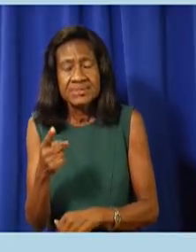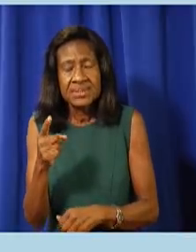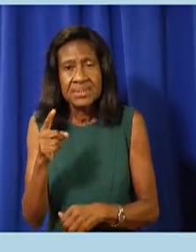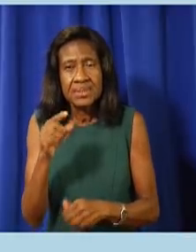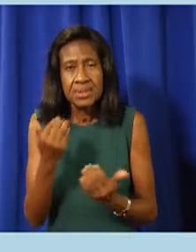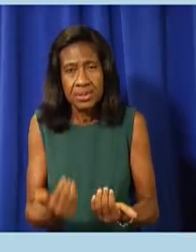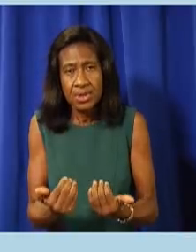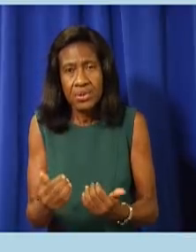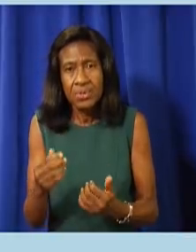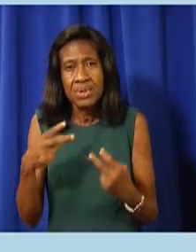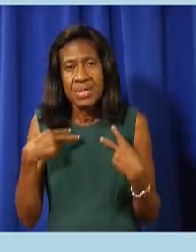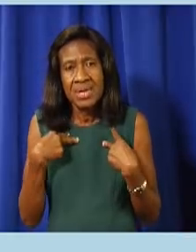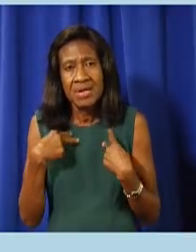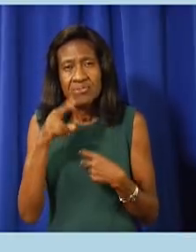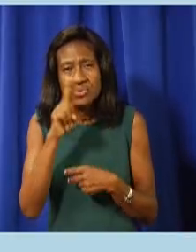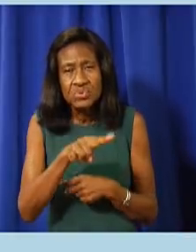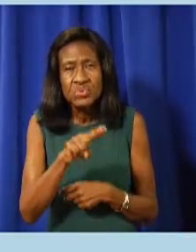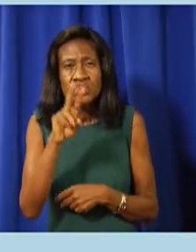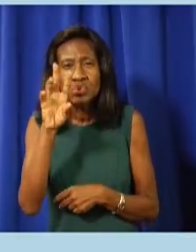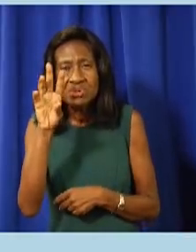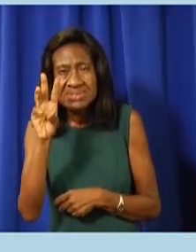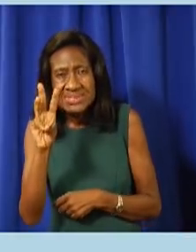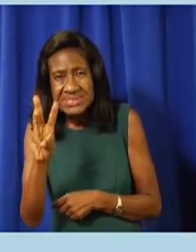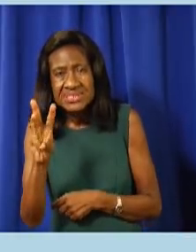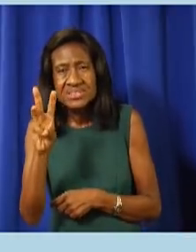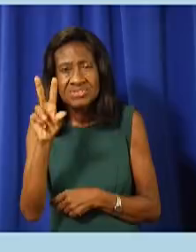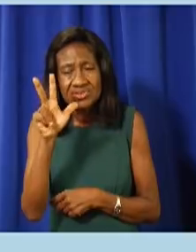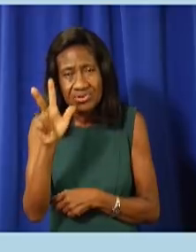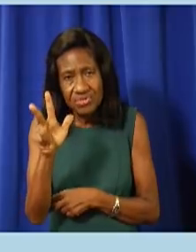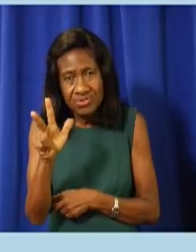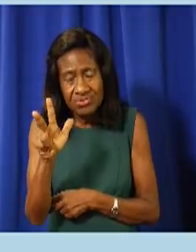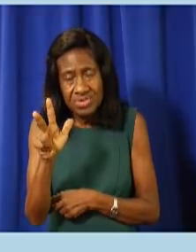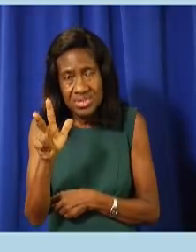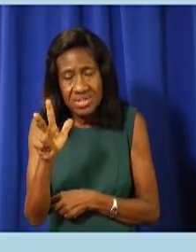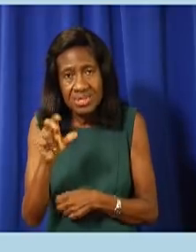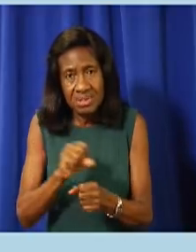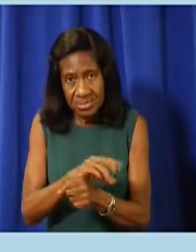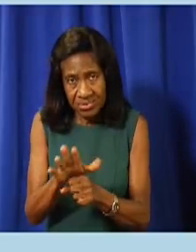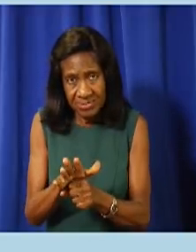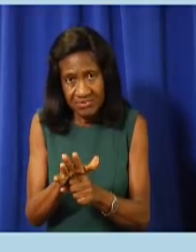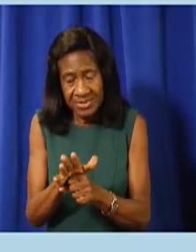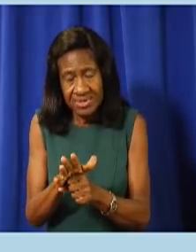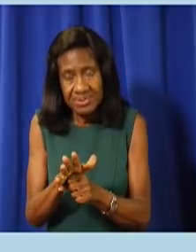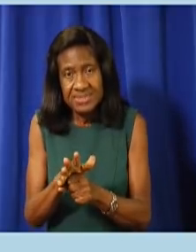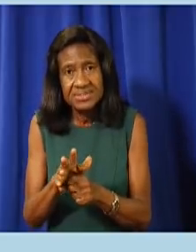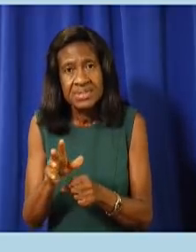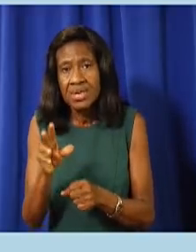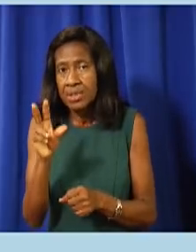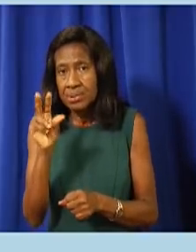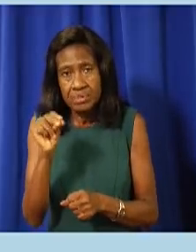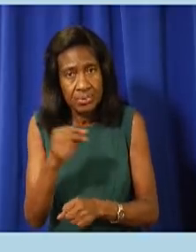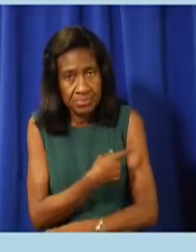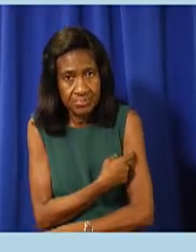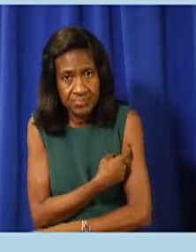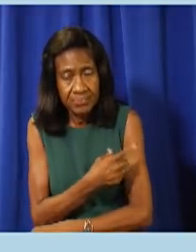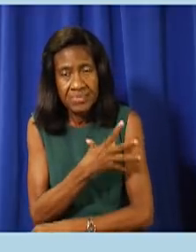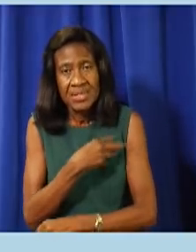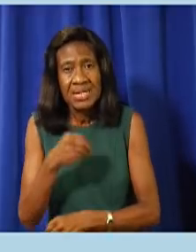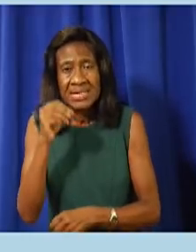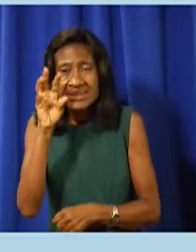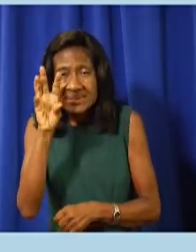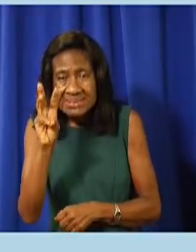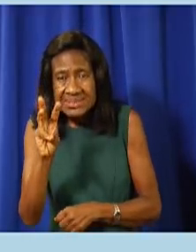263 of which were unvaccinated and only 62 of which were